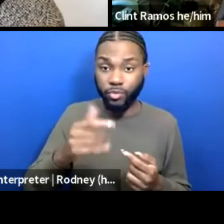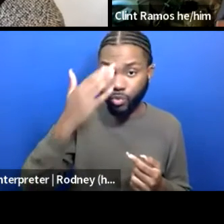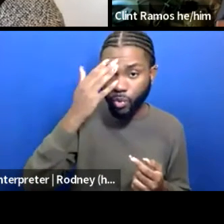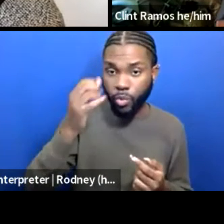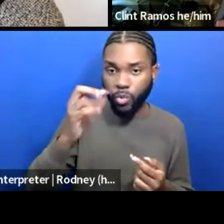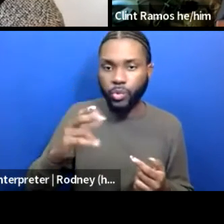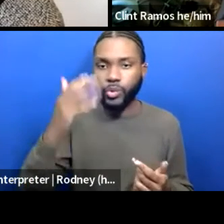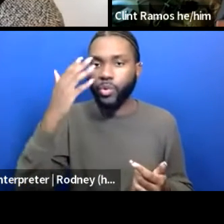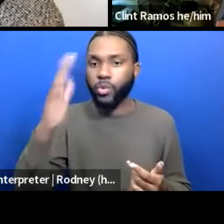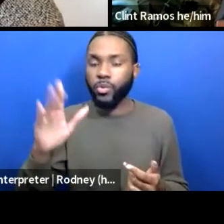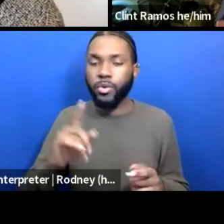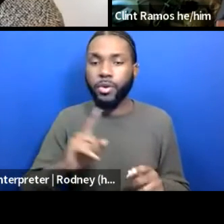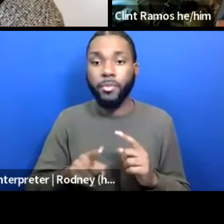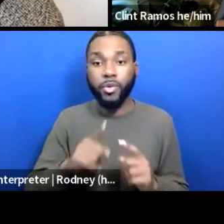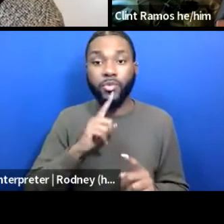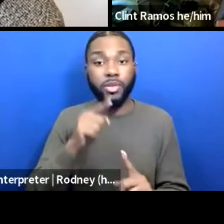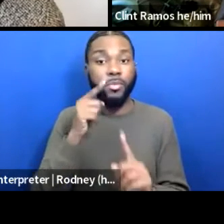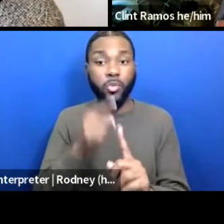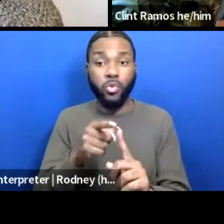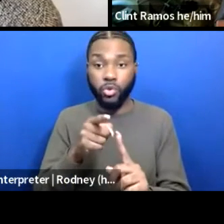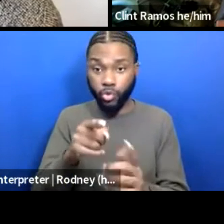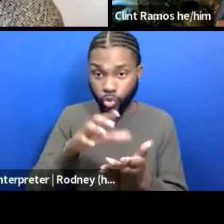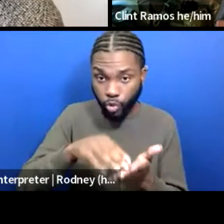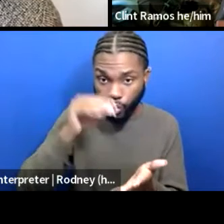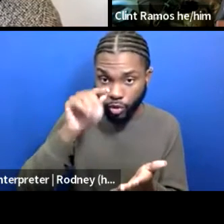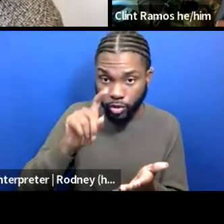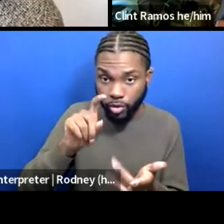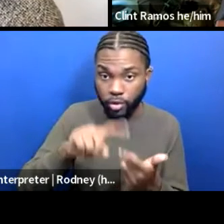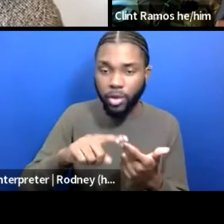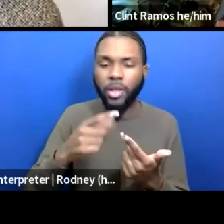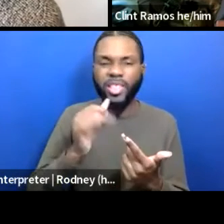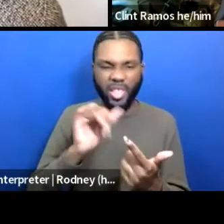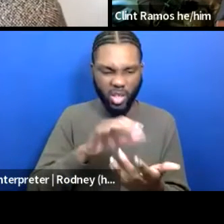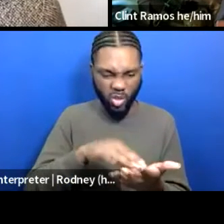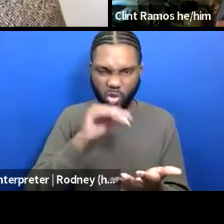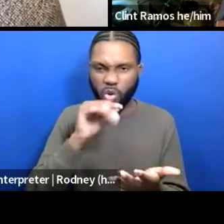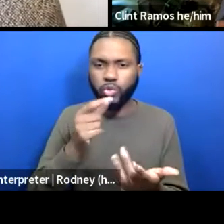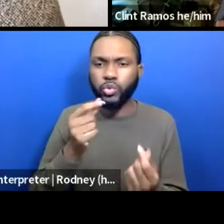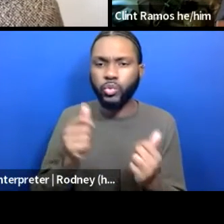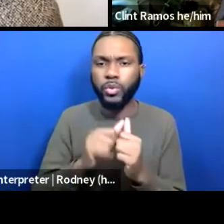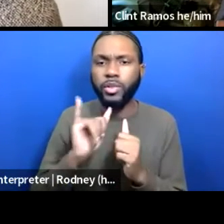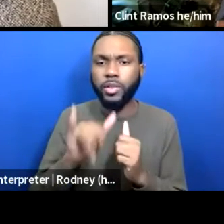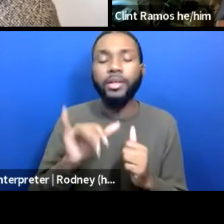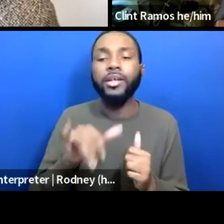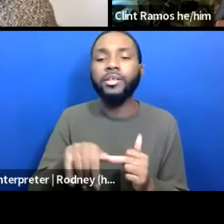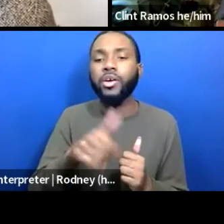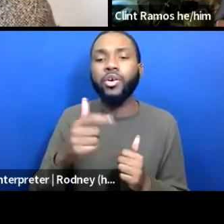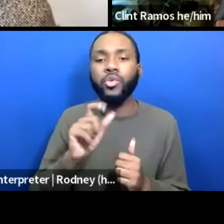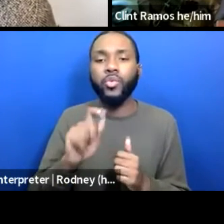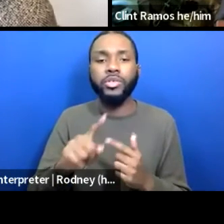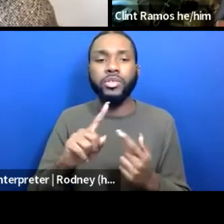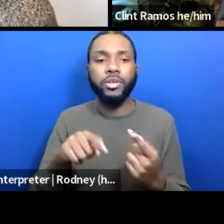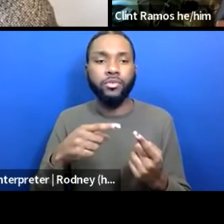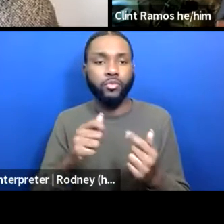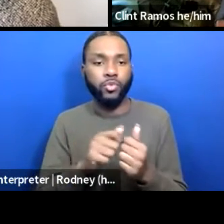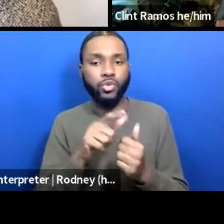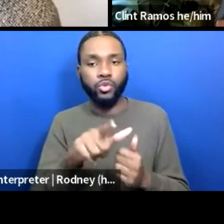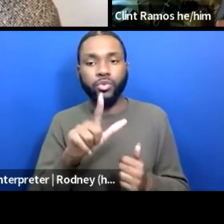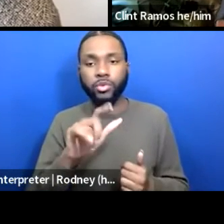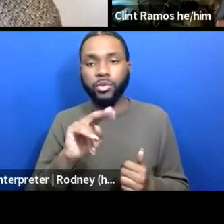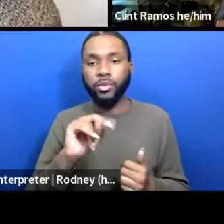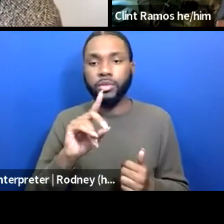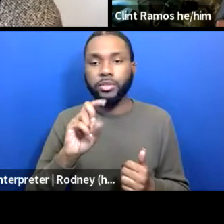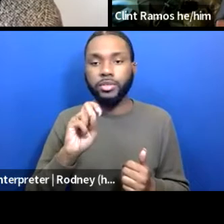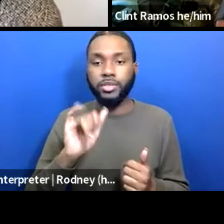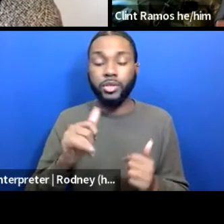But the question is, are you learning? What are you doing with the learning? And that's my question for you, Lindsay. I want to hear about No More 10 Out of 12s. What have you done with your learning